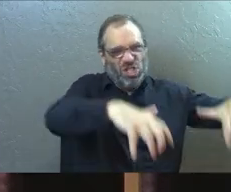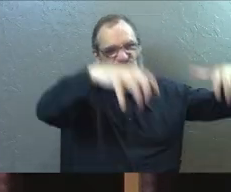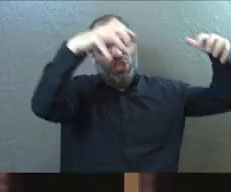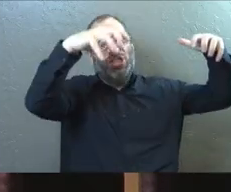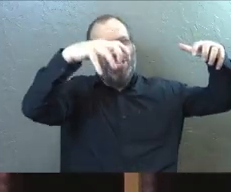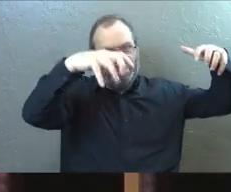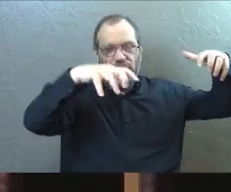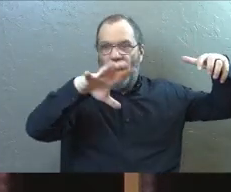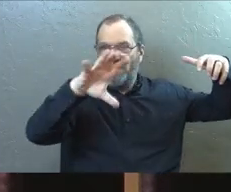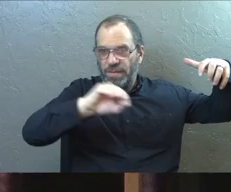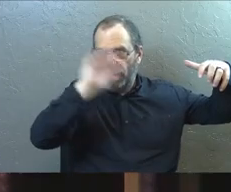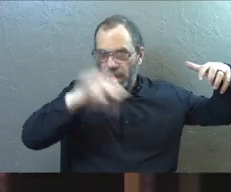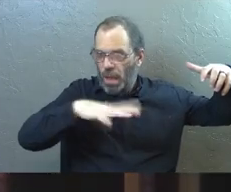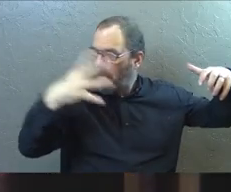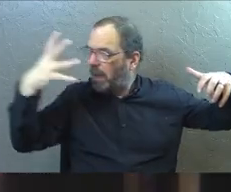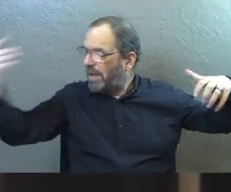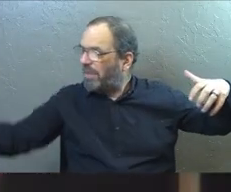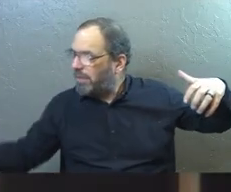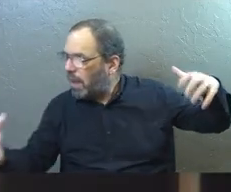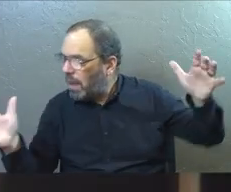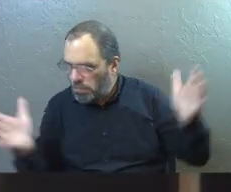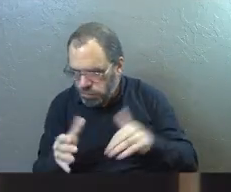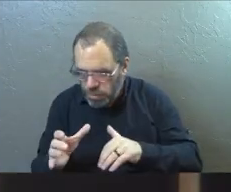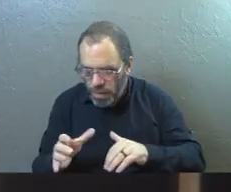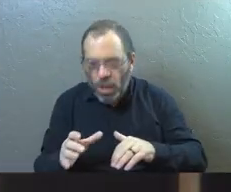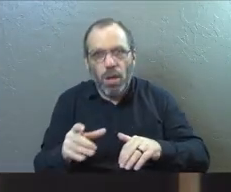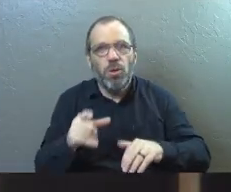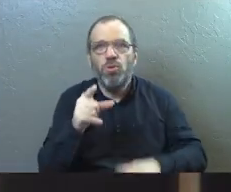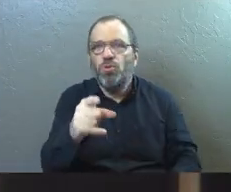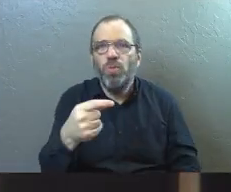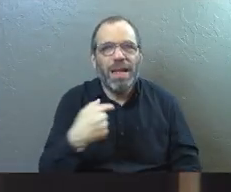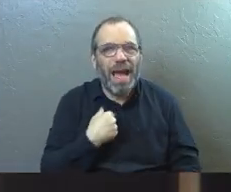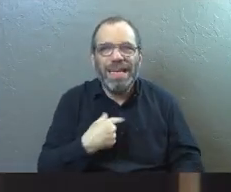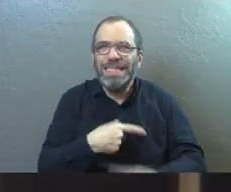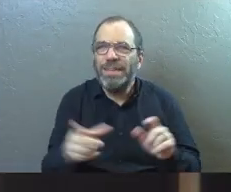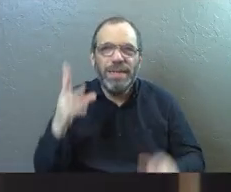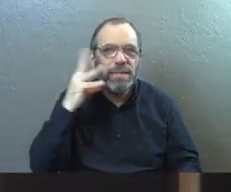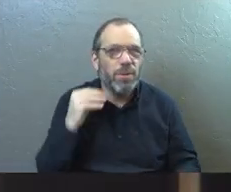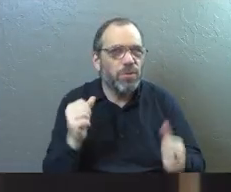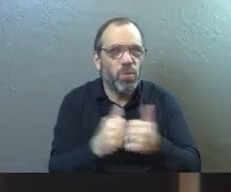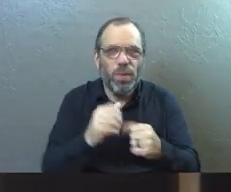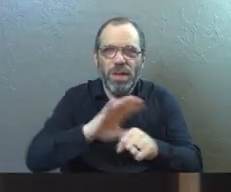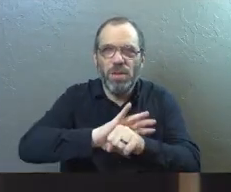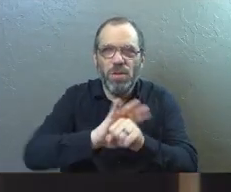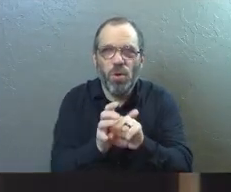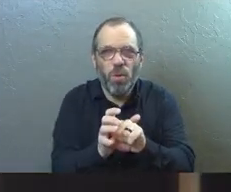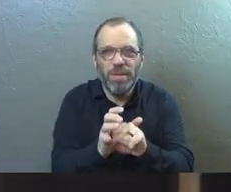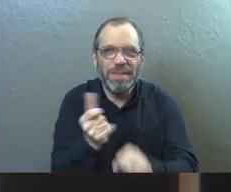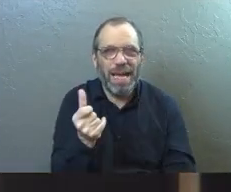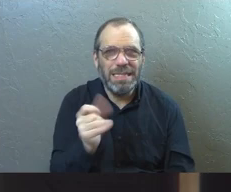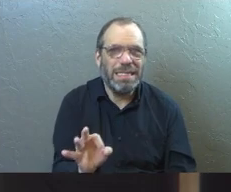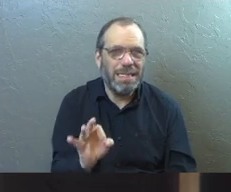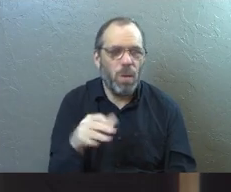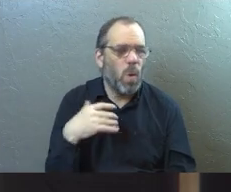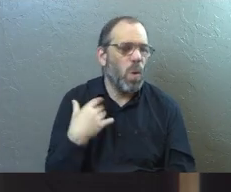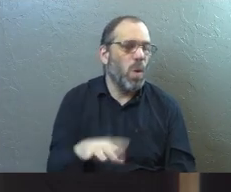And so we all had a different COVID experience. But that was mine.